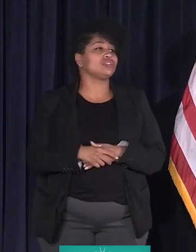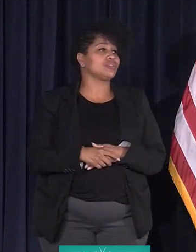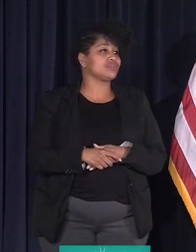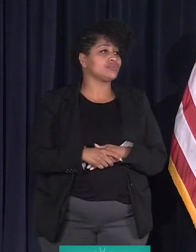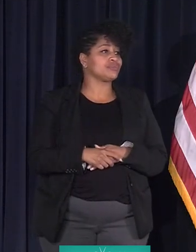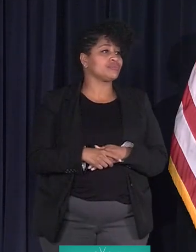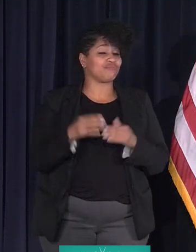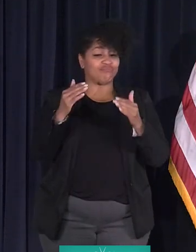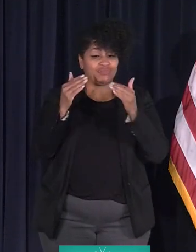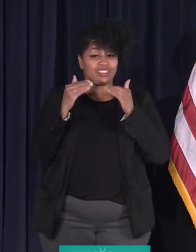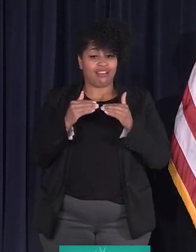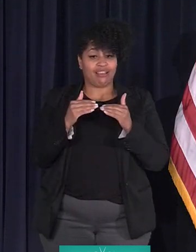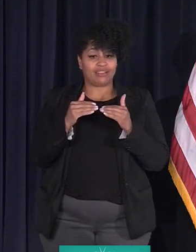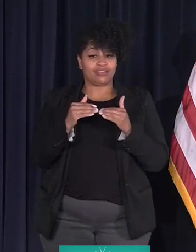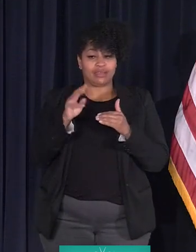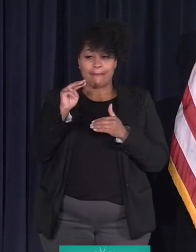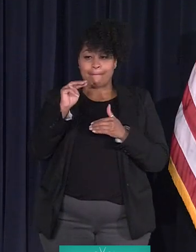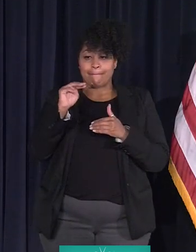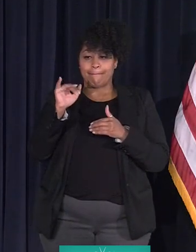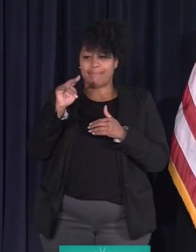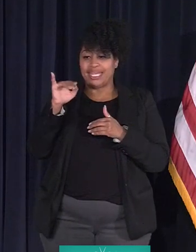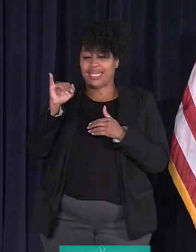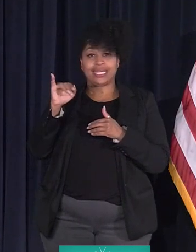The next is Minnie.